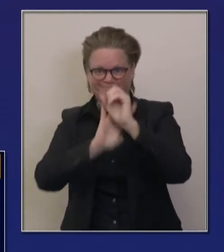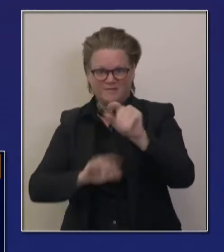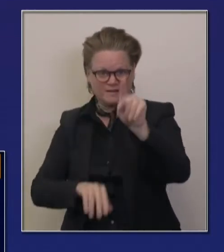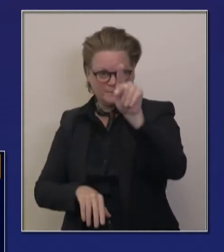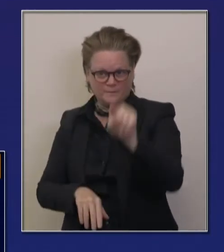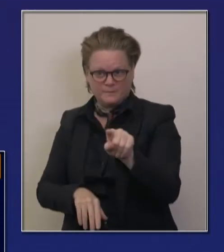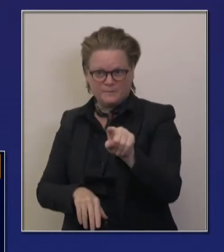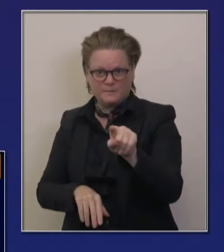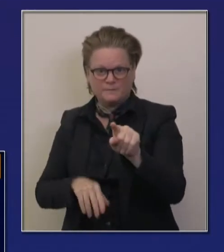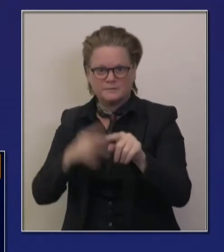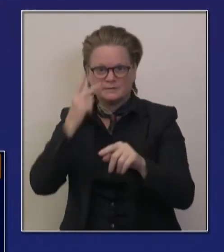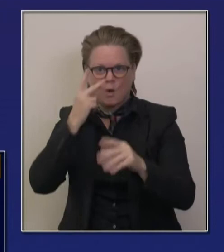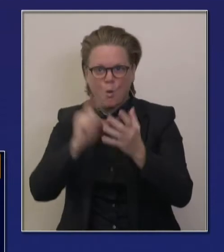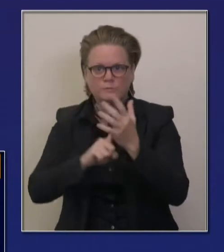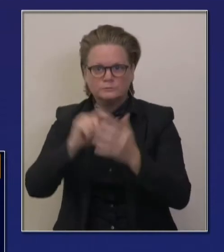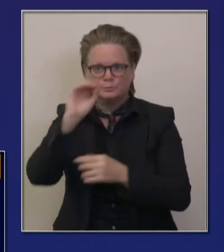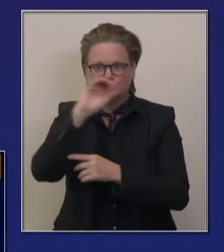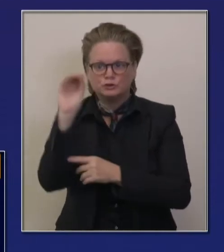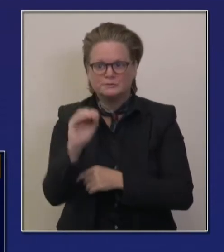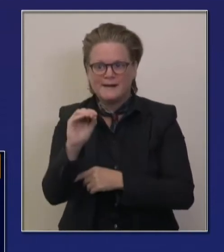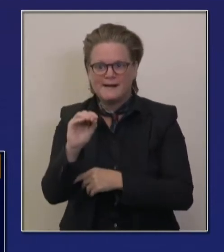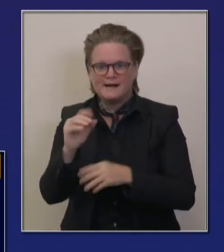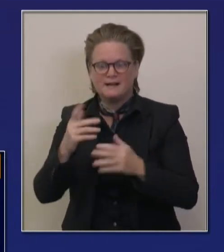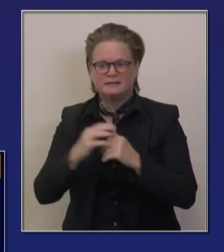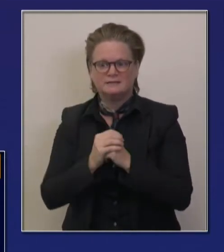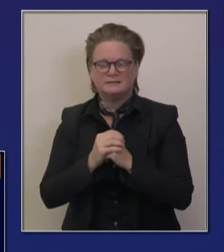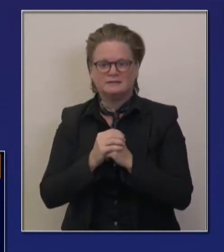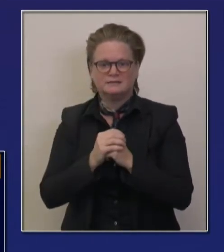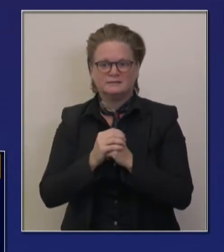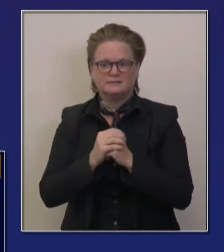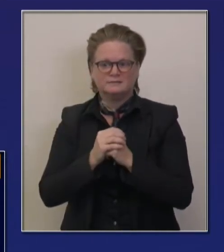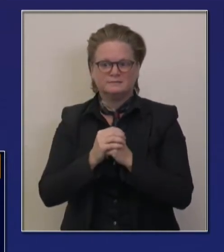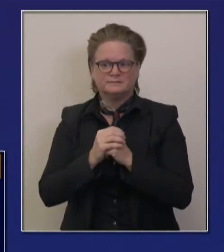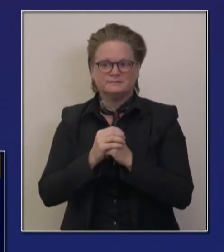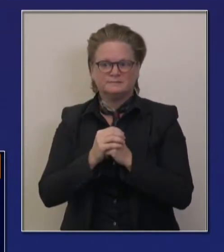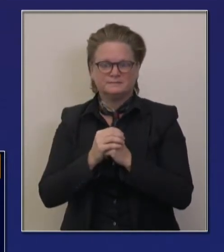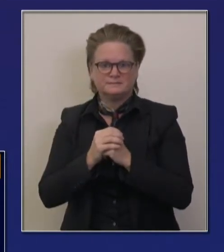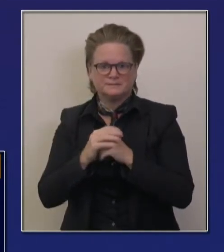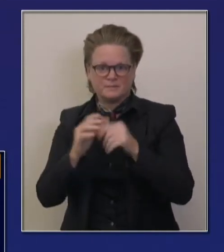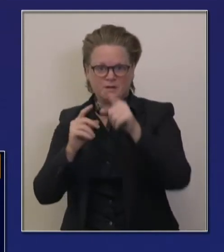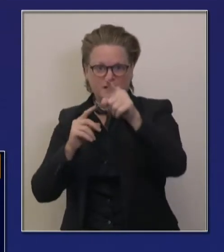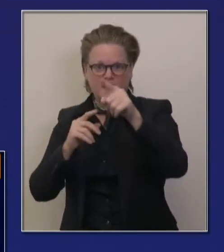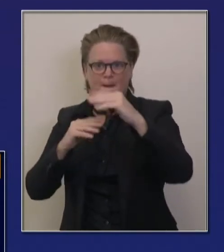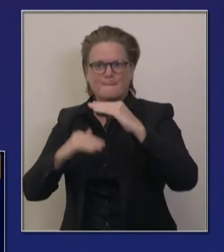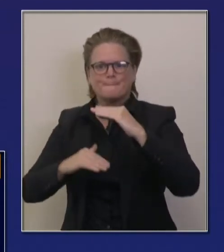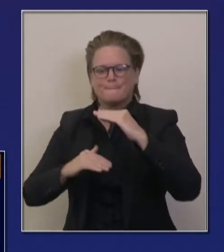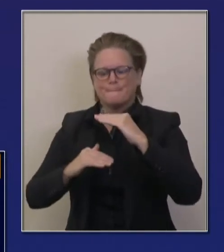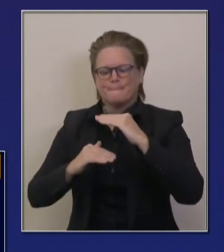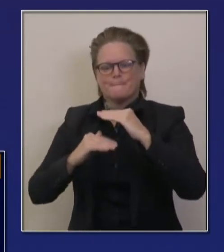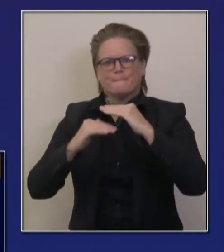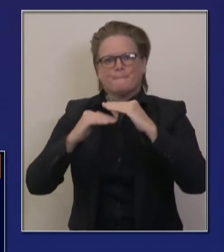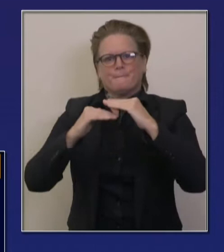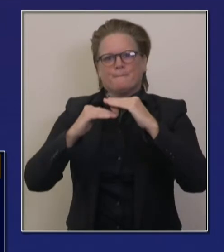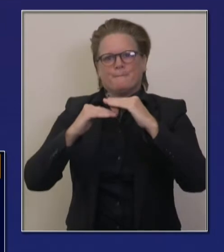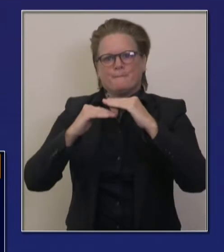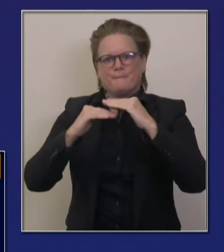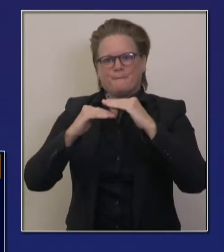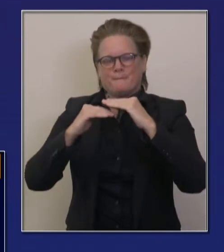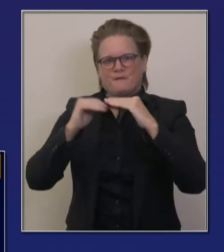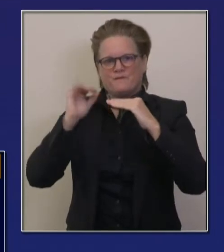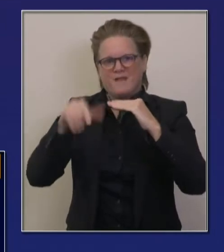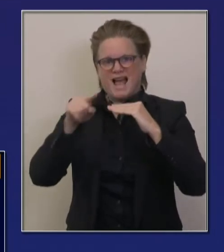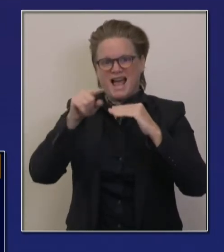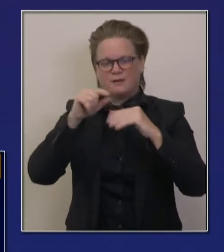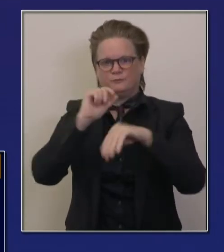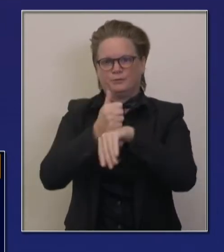that I just showed. And let me go back to that map. can see Northern California, the area around Sacramento where I currently am, the